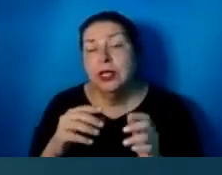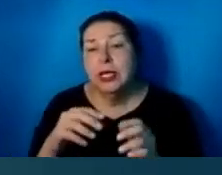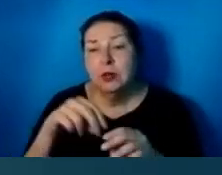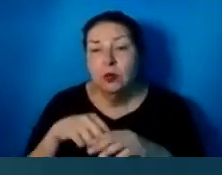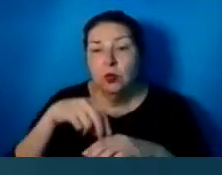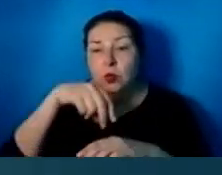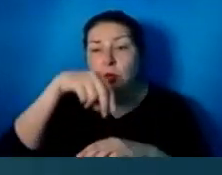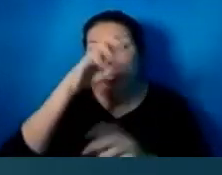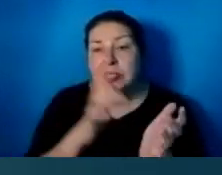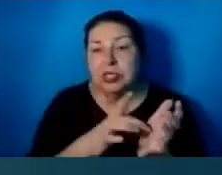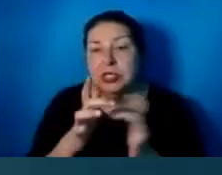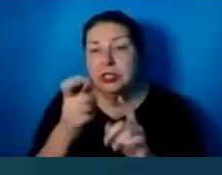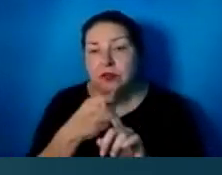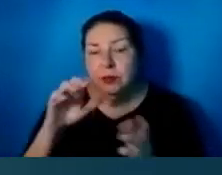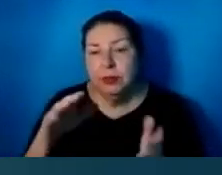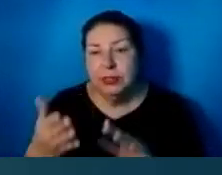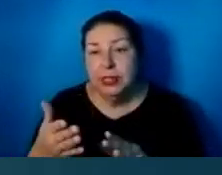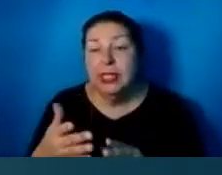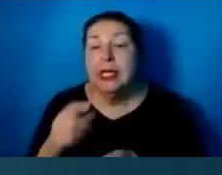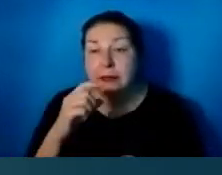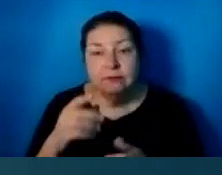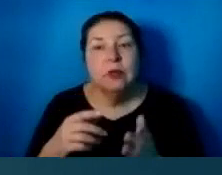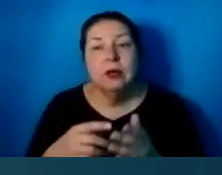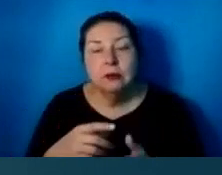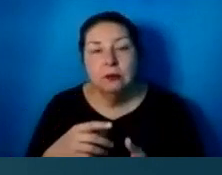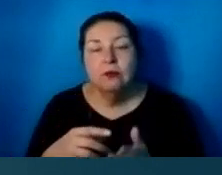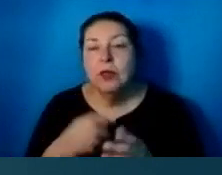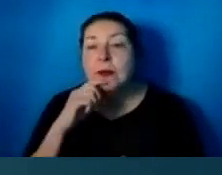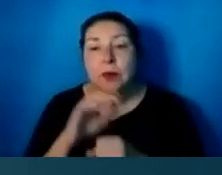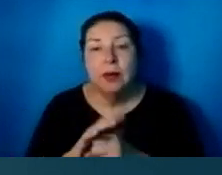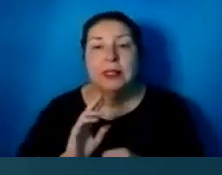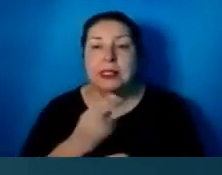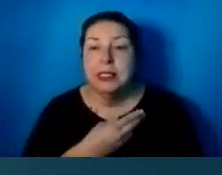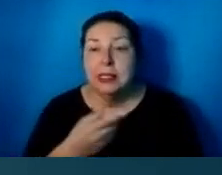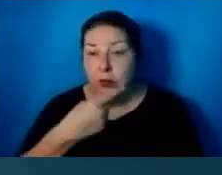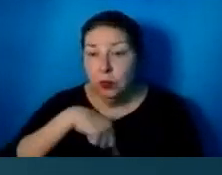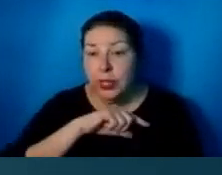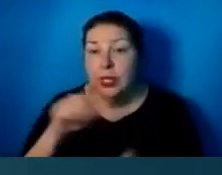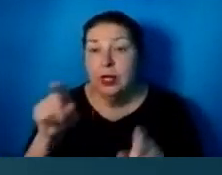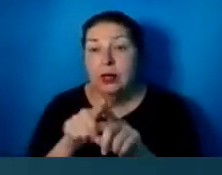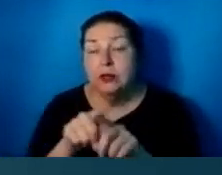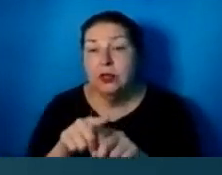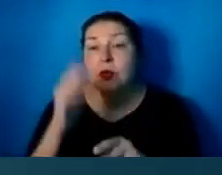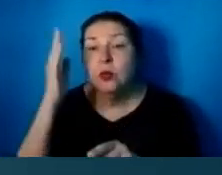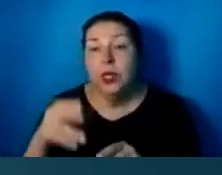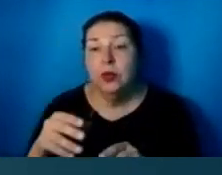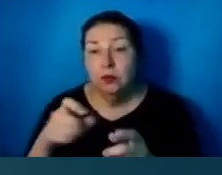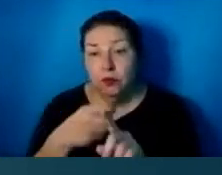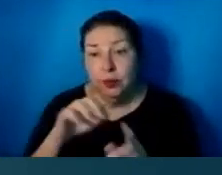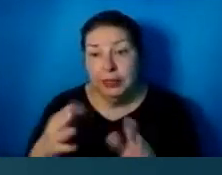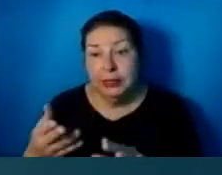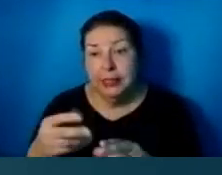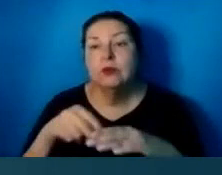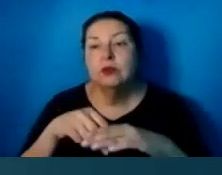it assures us believers that we too will rise from the dead. And that gives us great